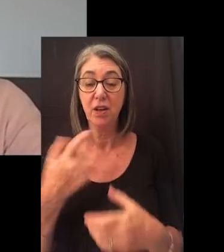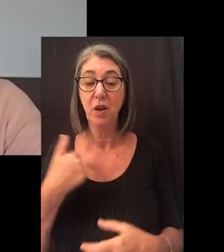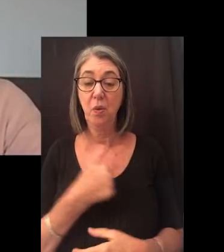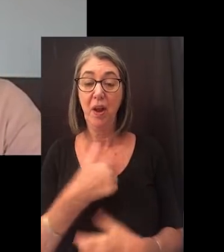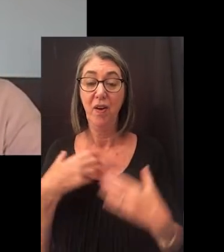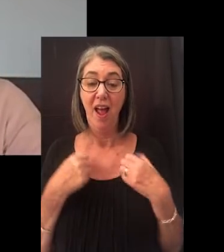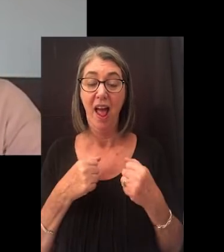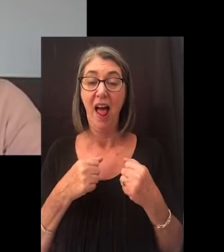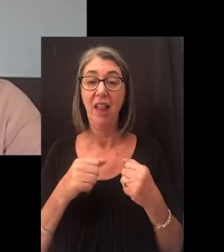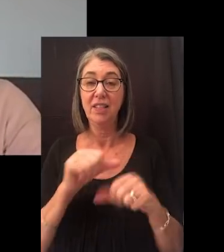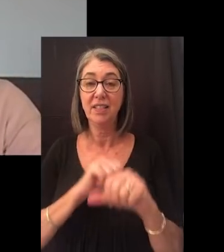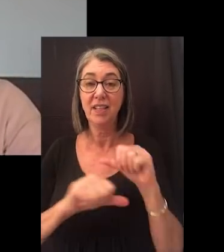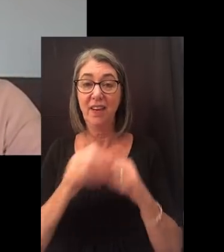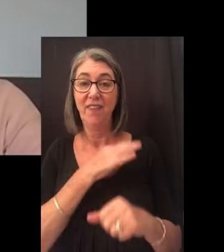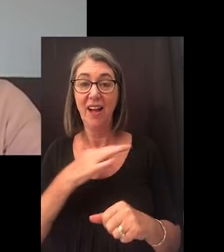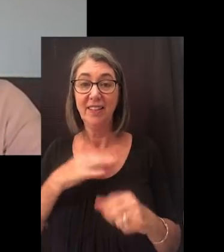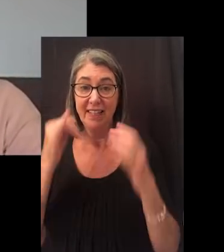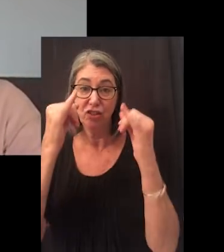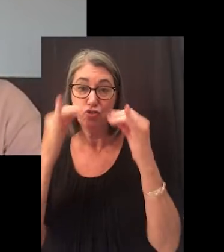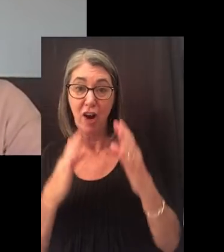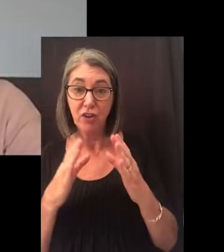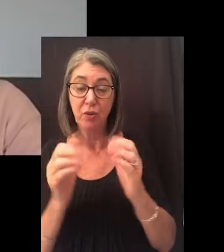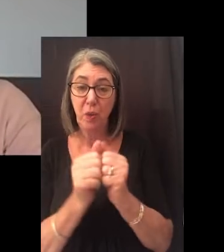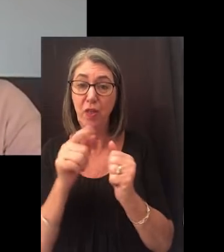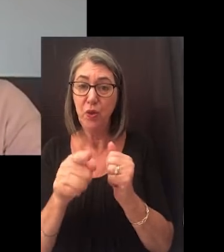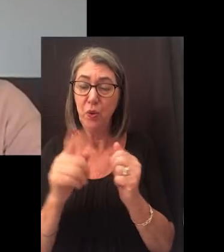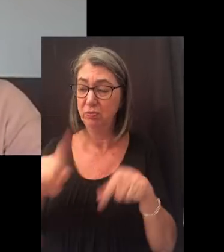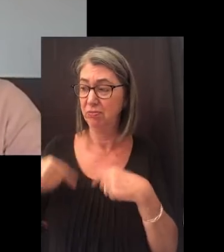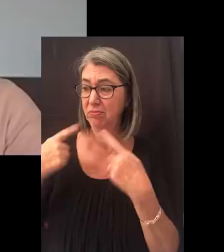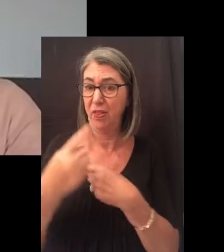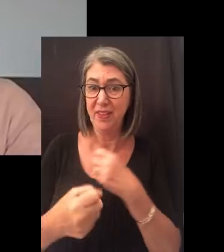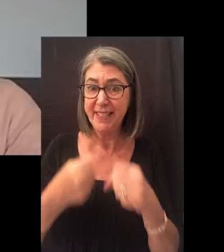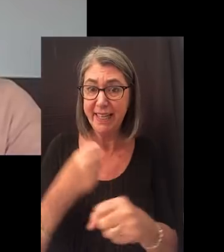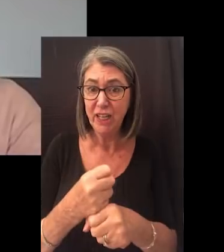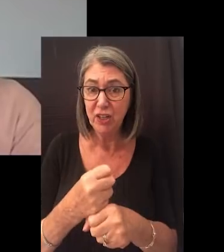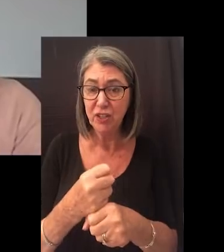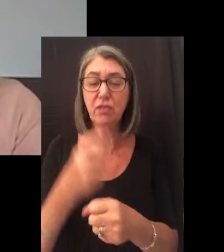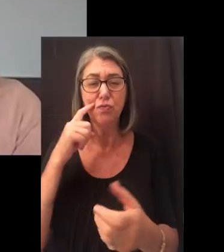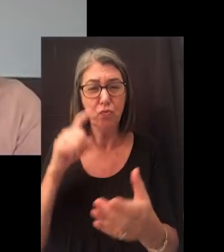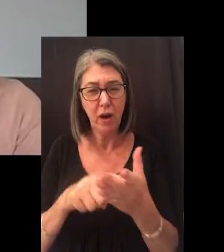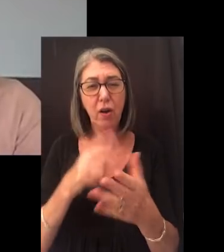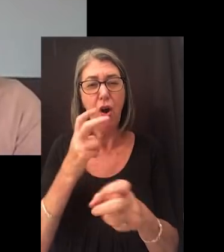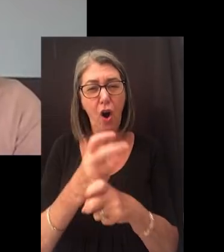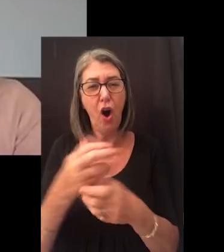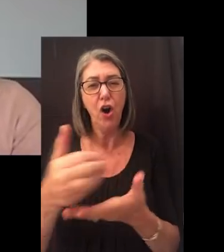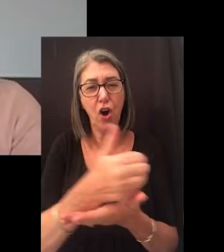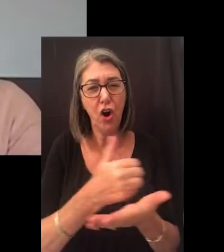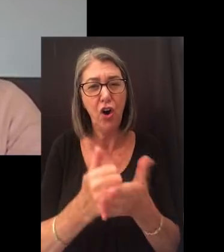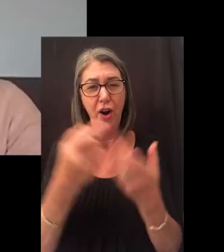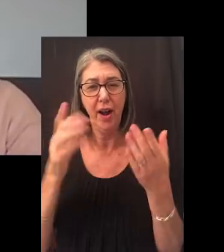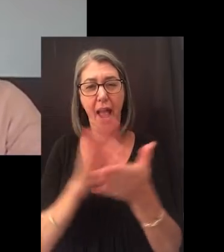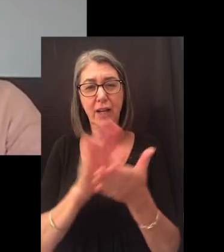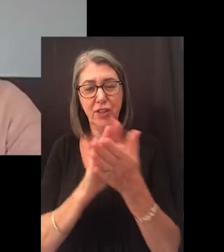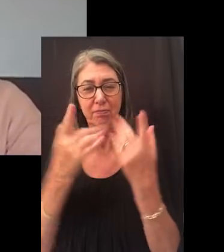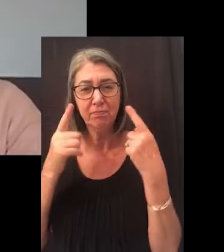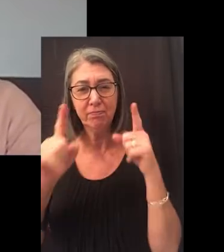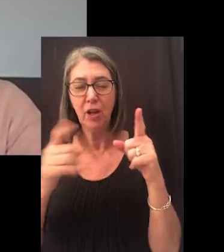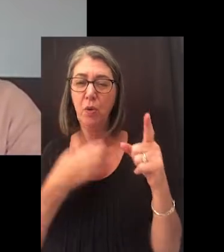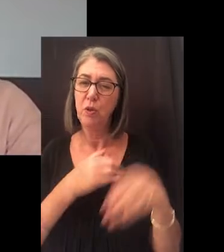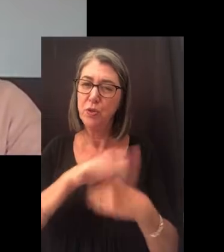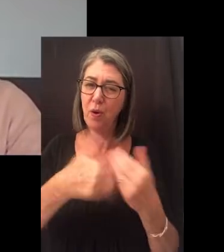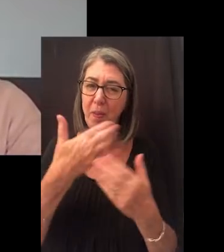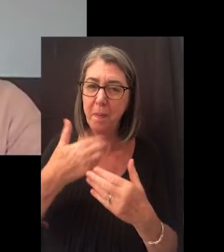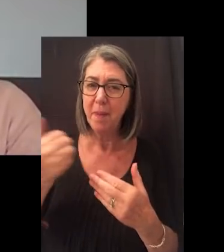Congratulations. We, your health science faculty instructors have been with you through these years. Recognize your hard-earned academic